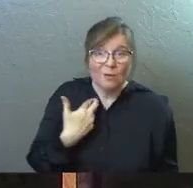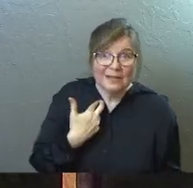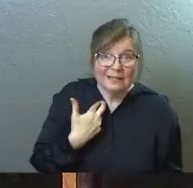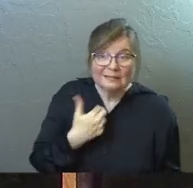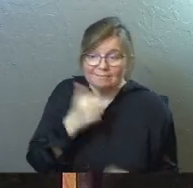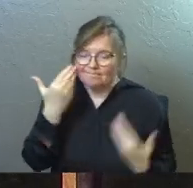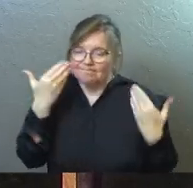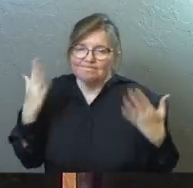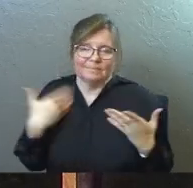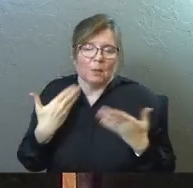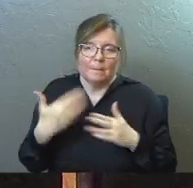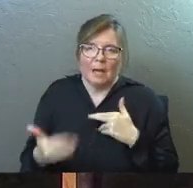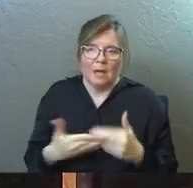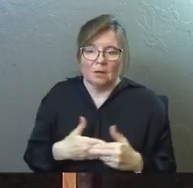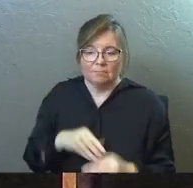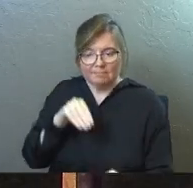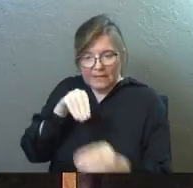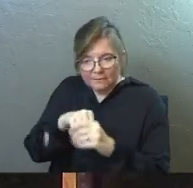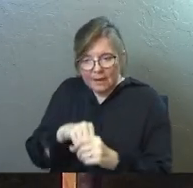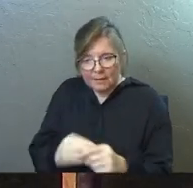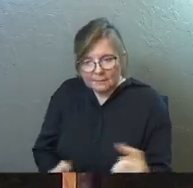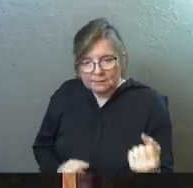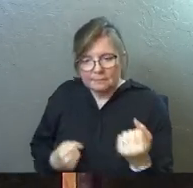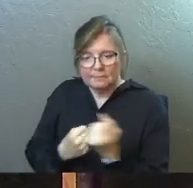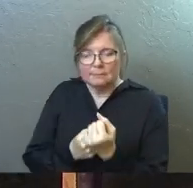in people because that's what Barnabas did.